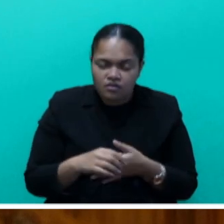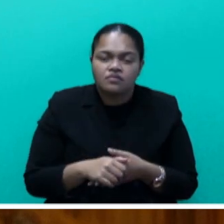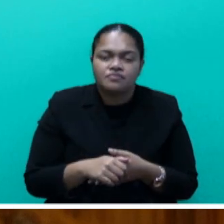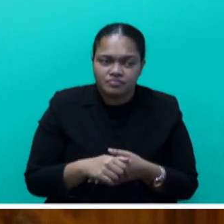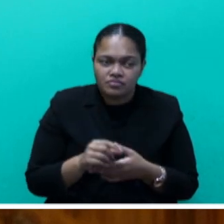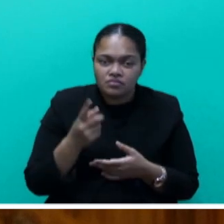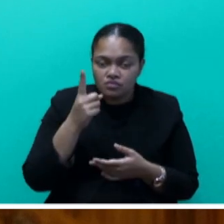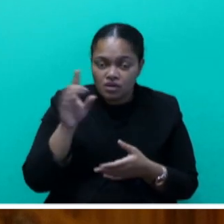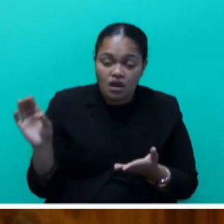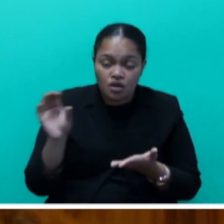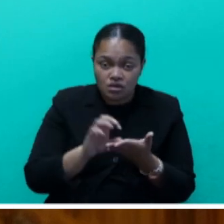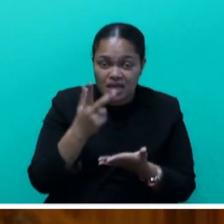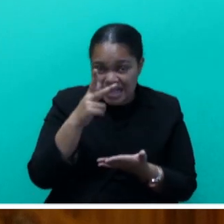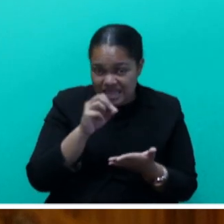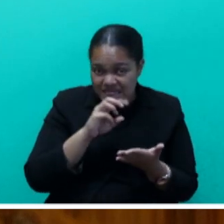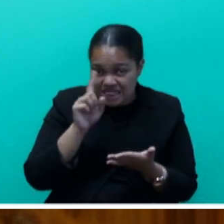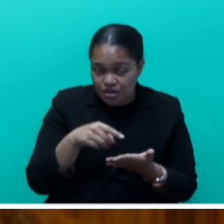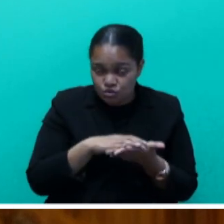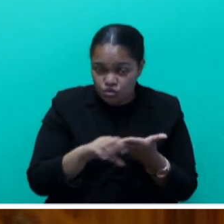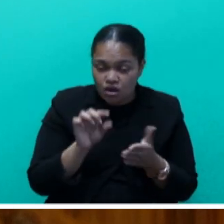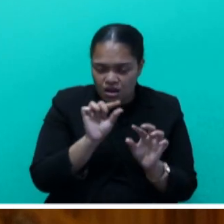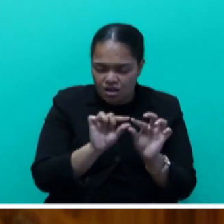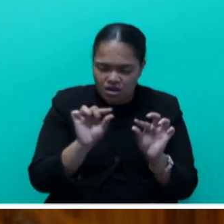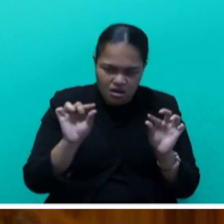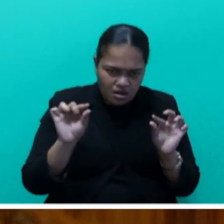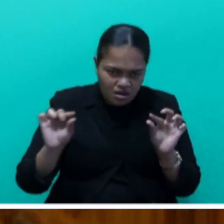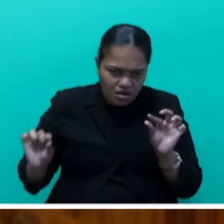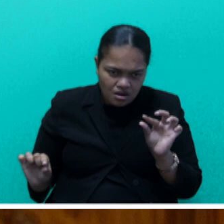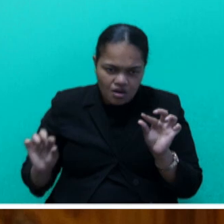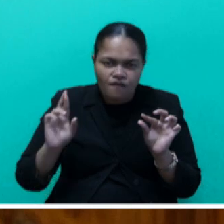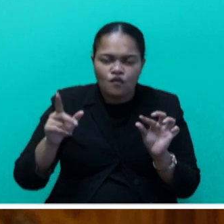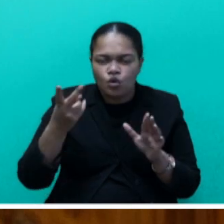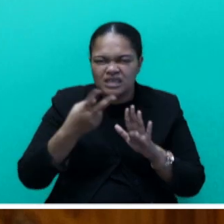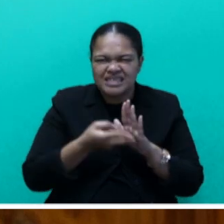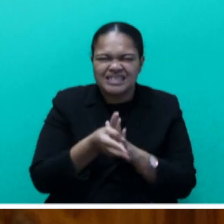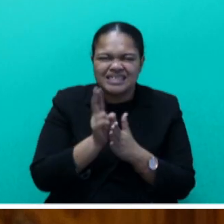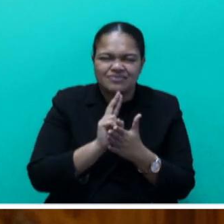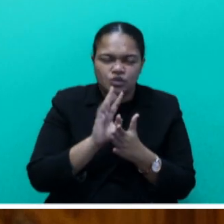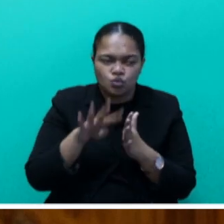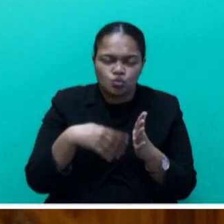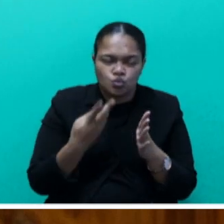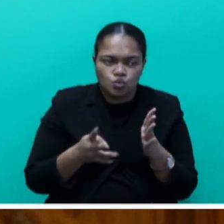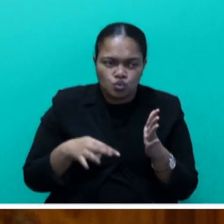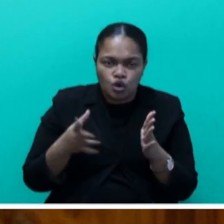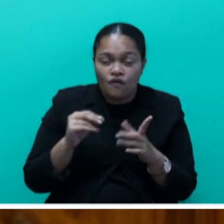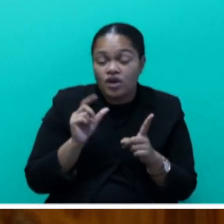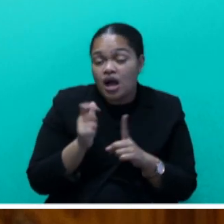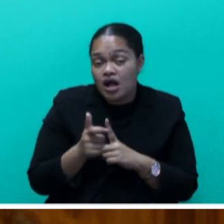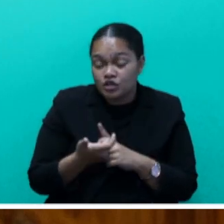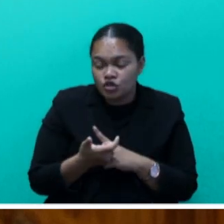$80,000 has been put aside for review of the cultural